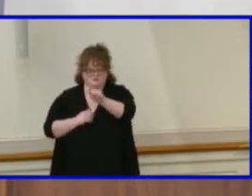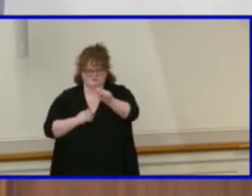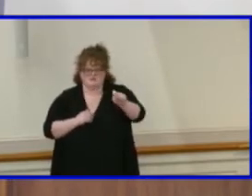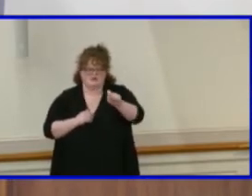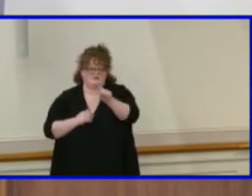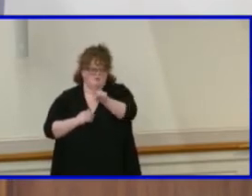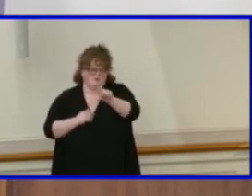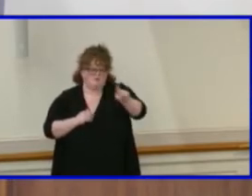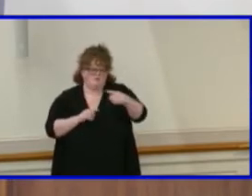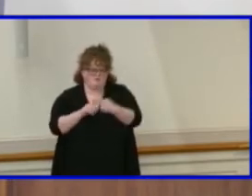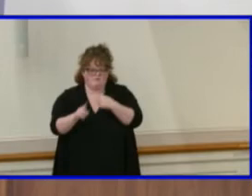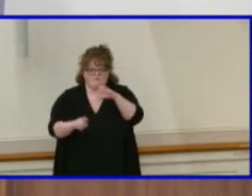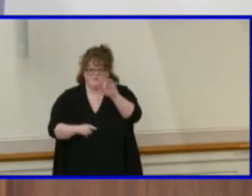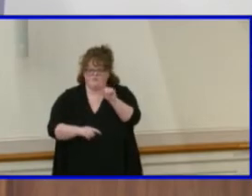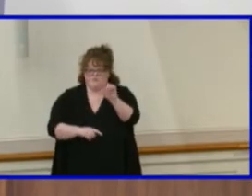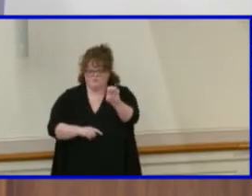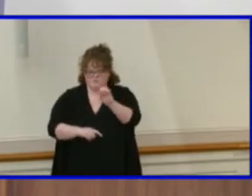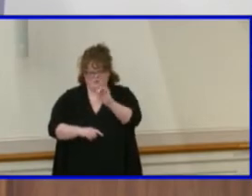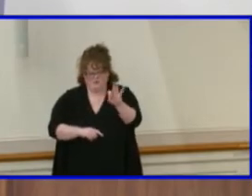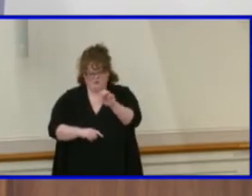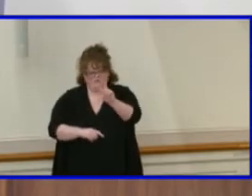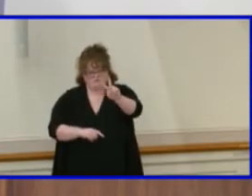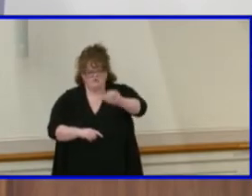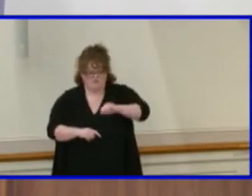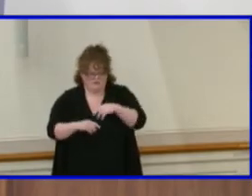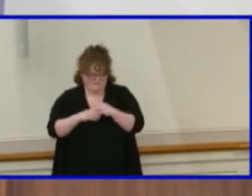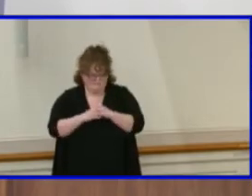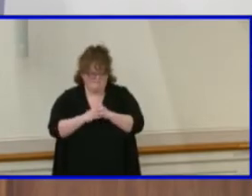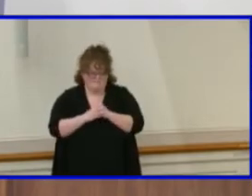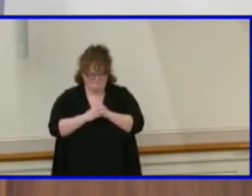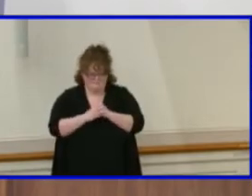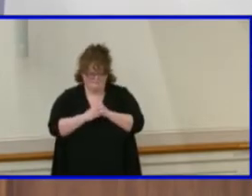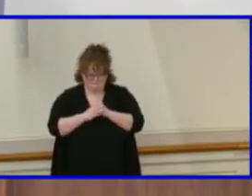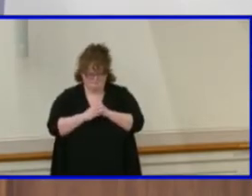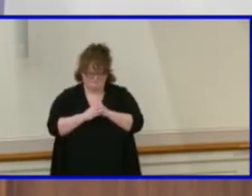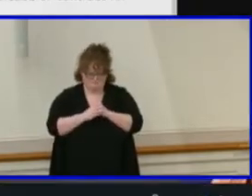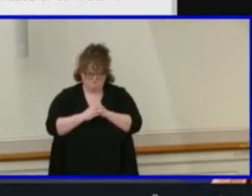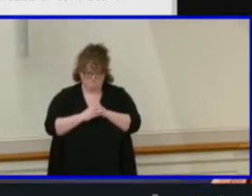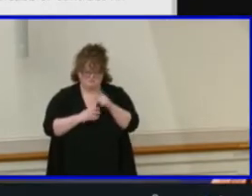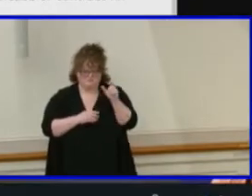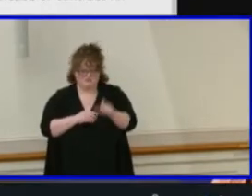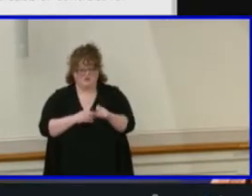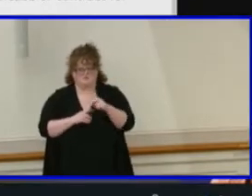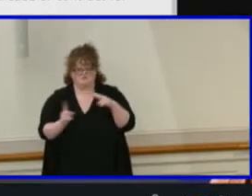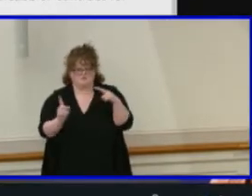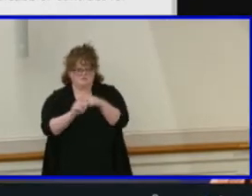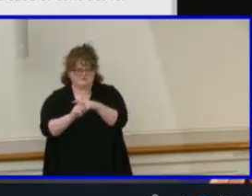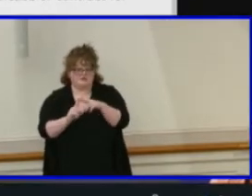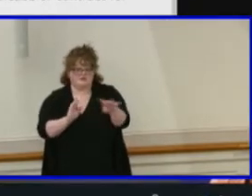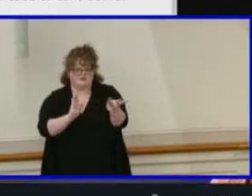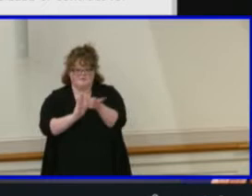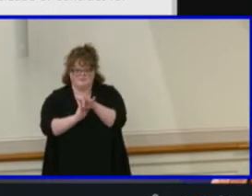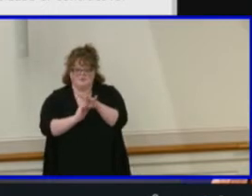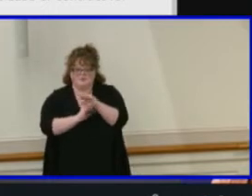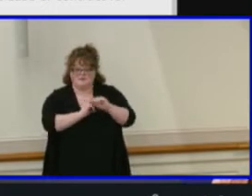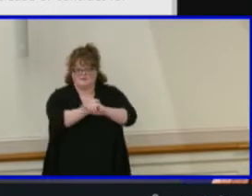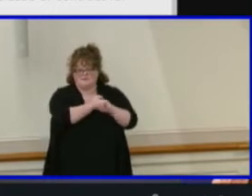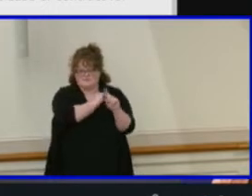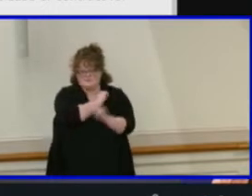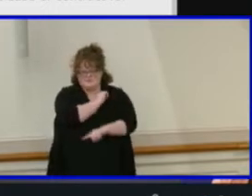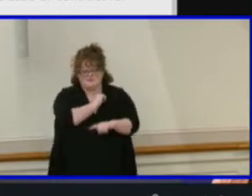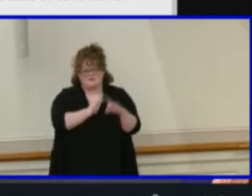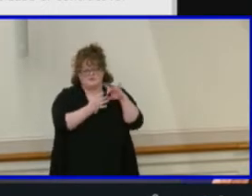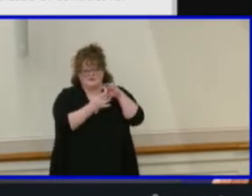code of Virginia. As amended pertaining to the assignment appointment performance disciplining and release of